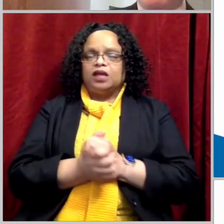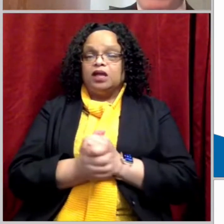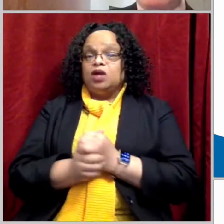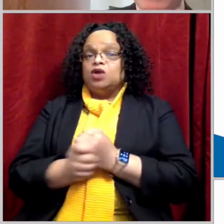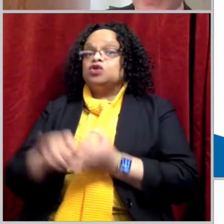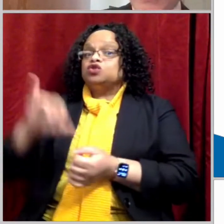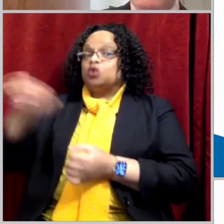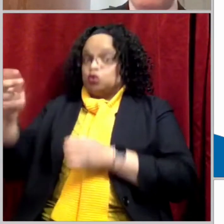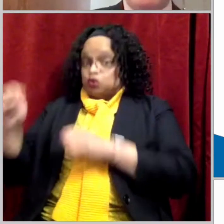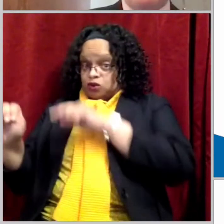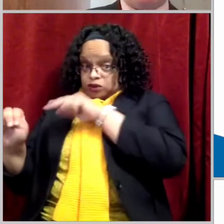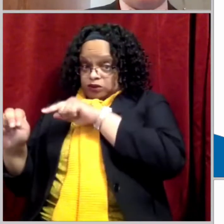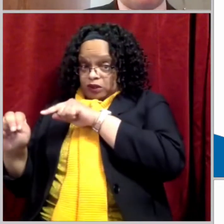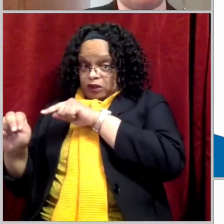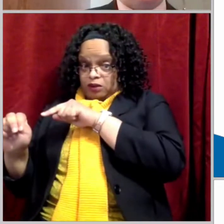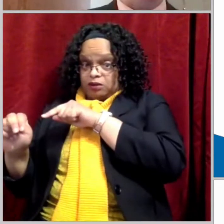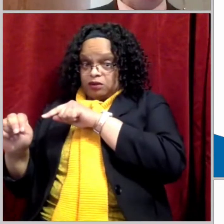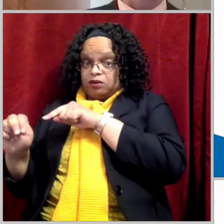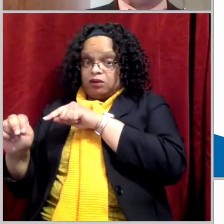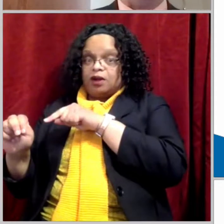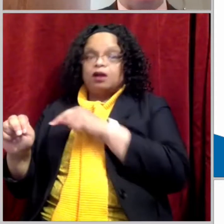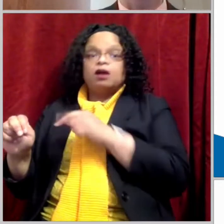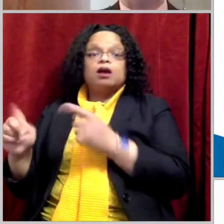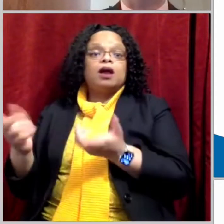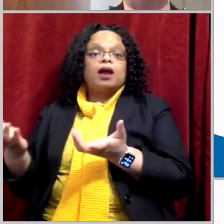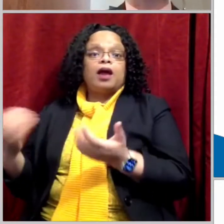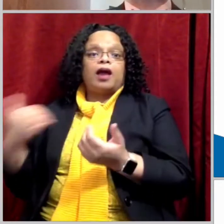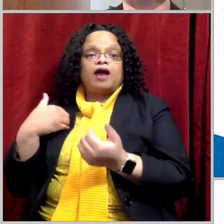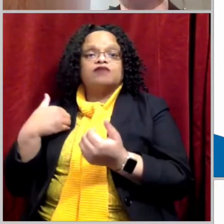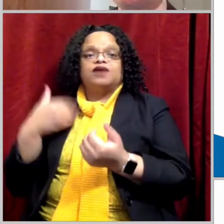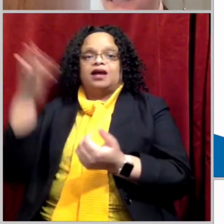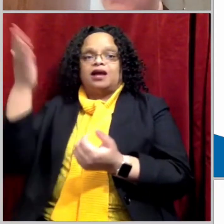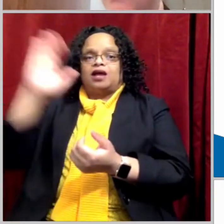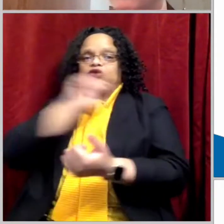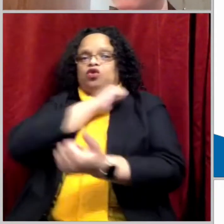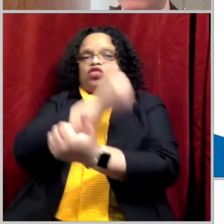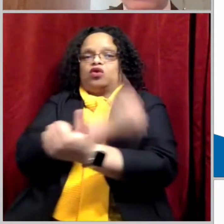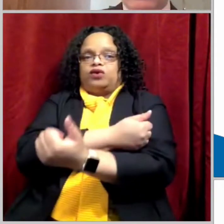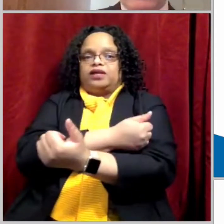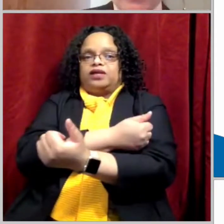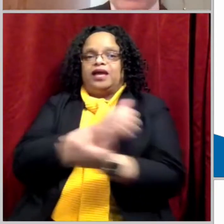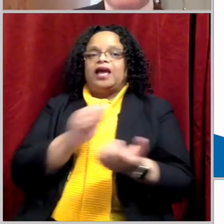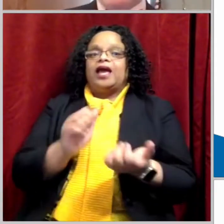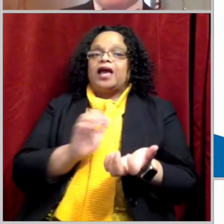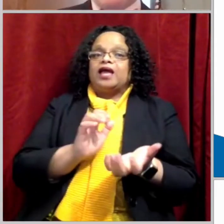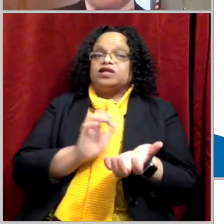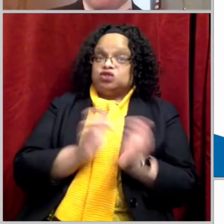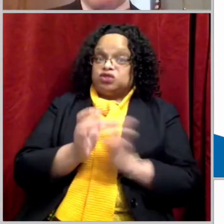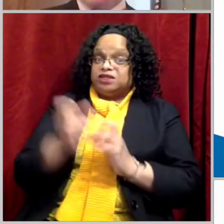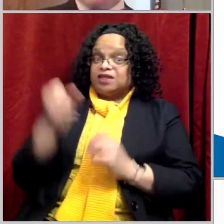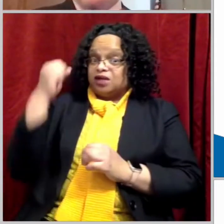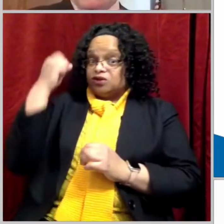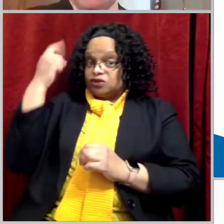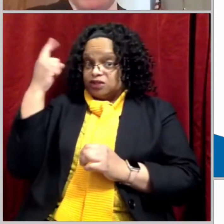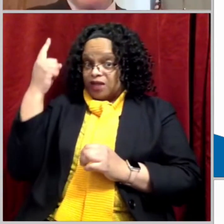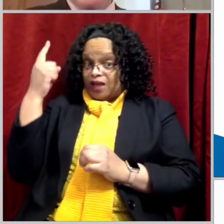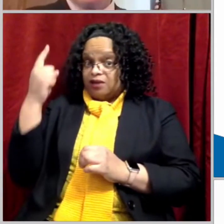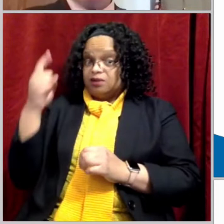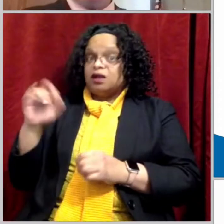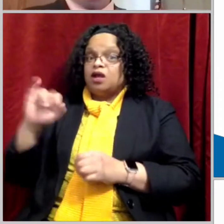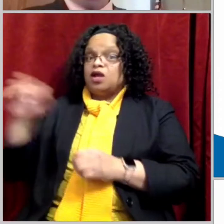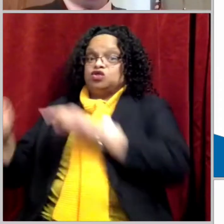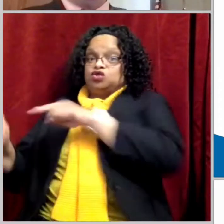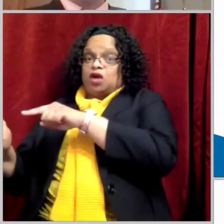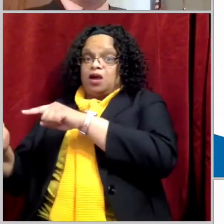baptism had God's authority and Jesus wanted to submit to God's authority, which is why